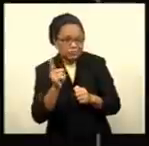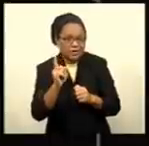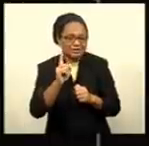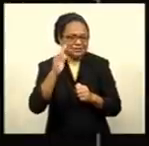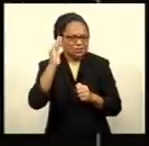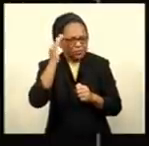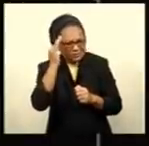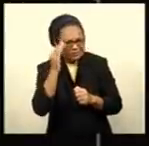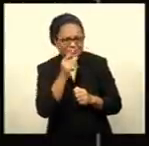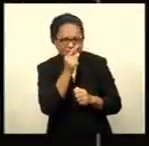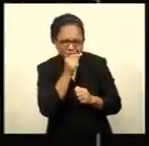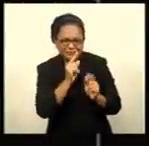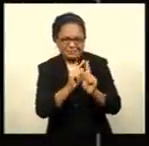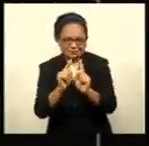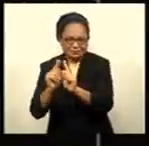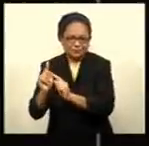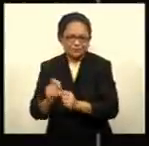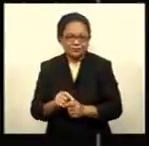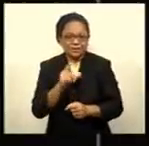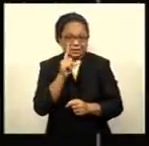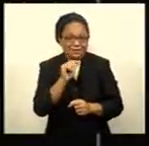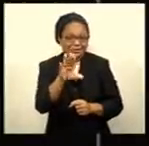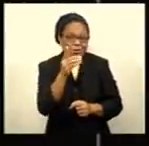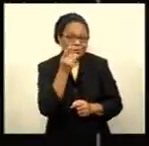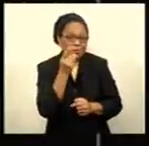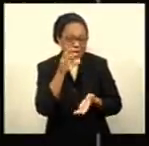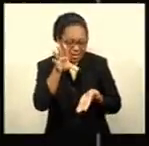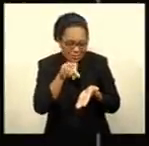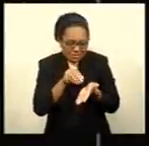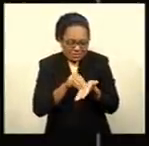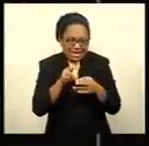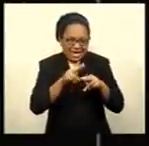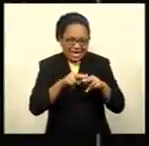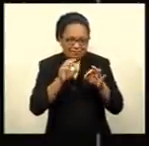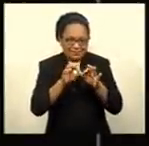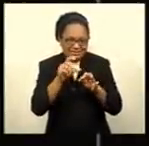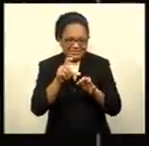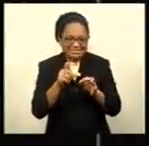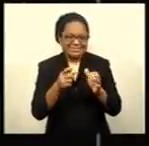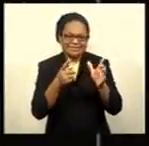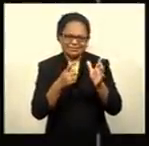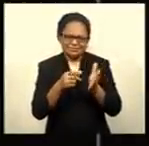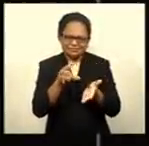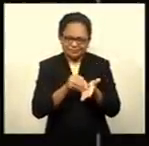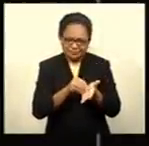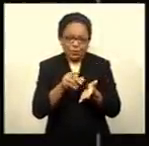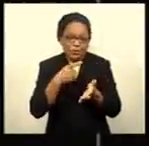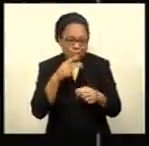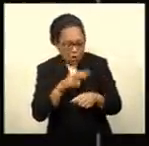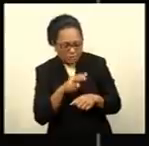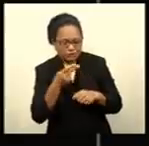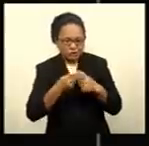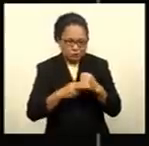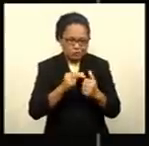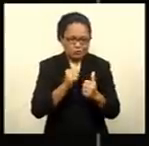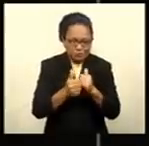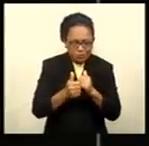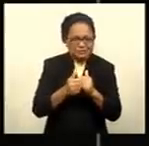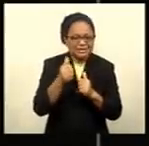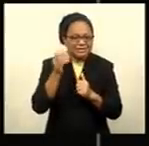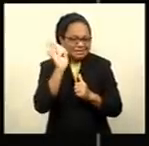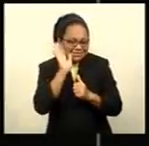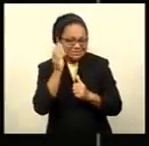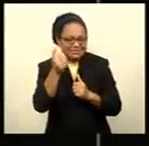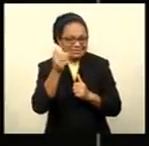social media accounts. And you can also download our FBC app to keep updated with the very latest news, sports, and listen to our six radio